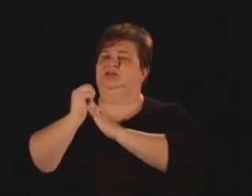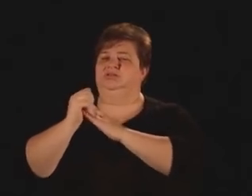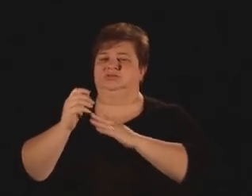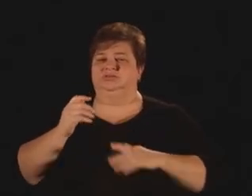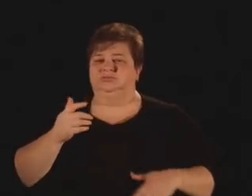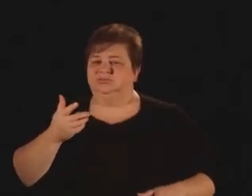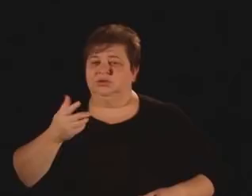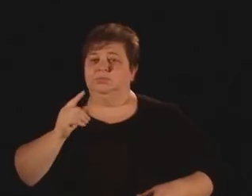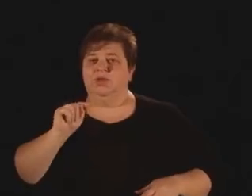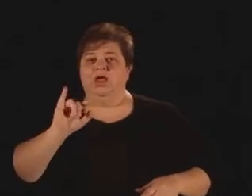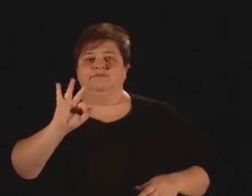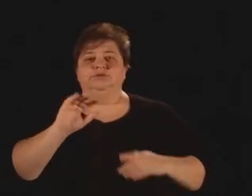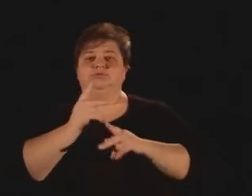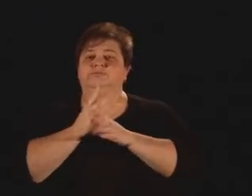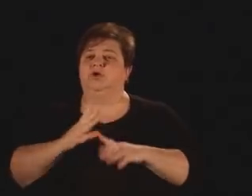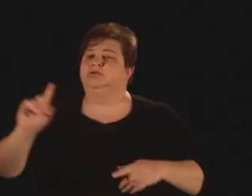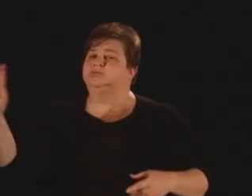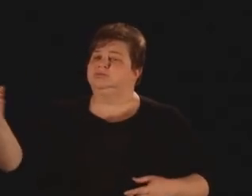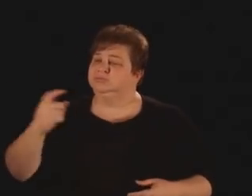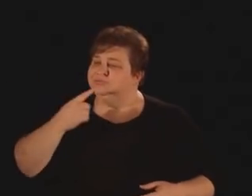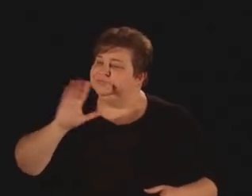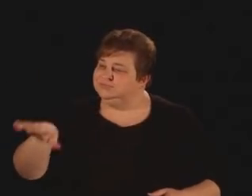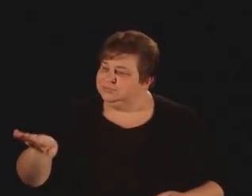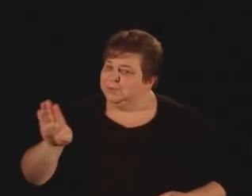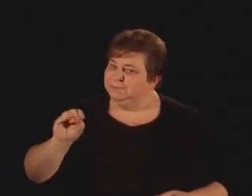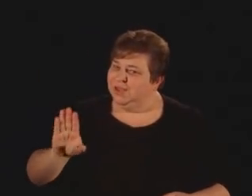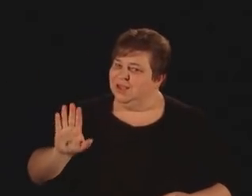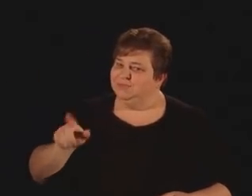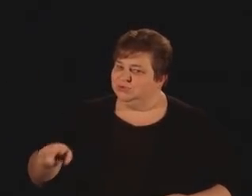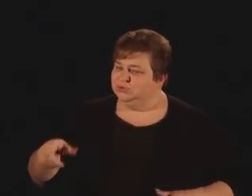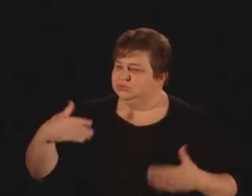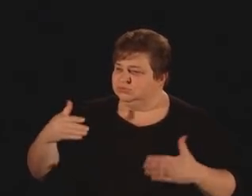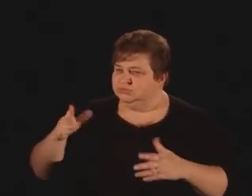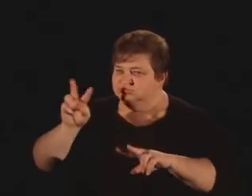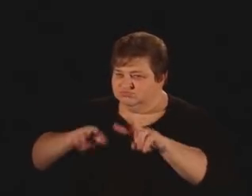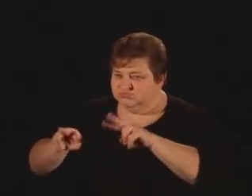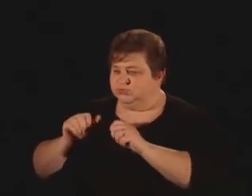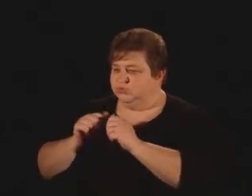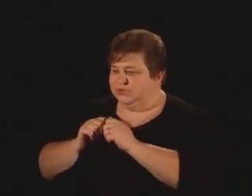ability to pay attention to detail makes you an excellent leader. I'm putting you in charge of the West Division.